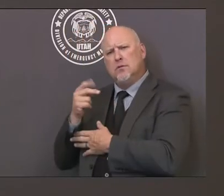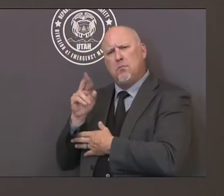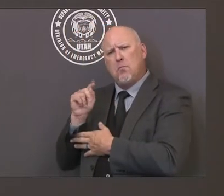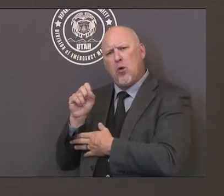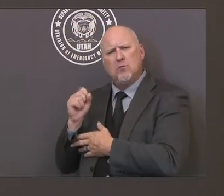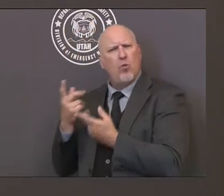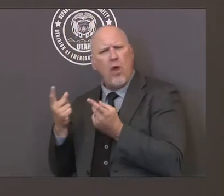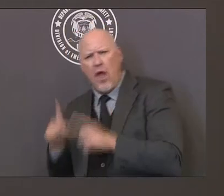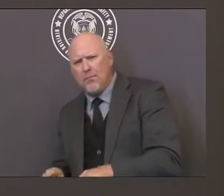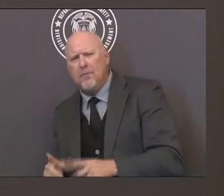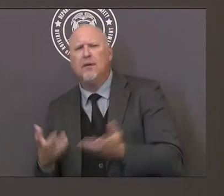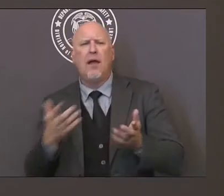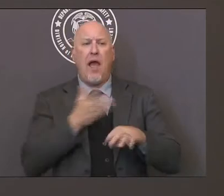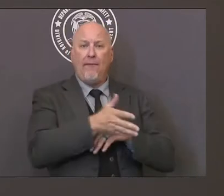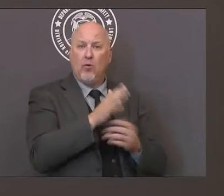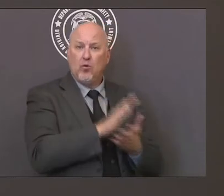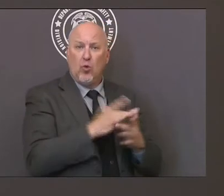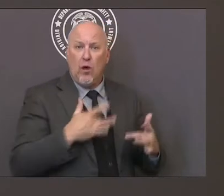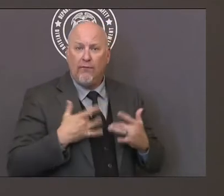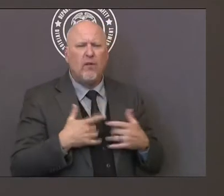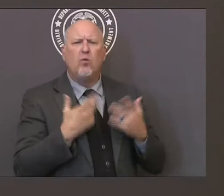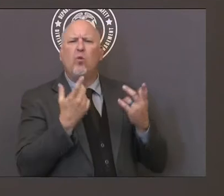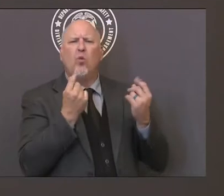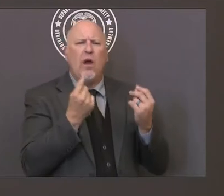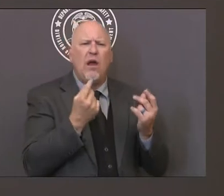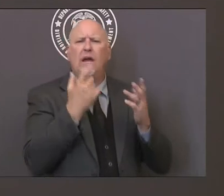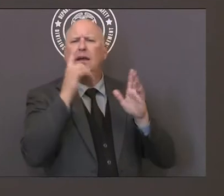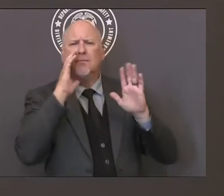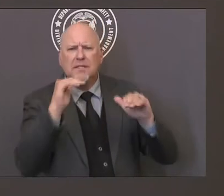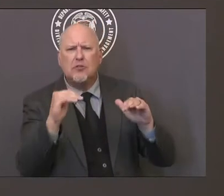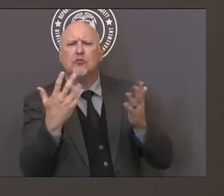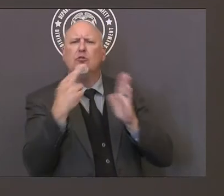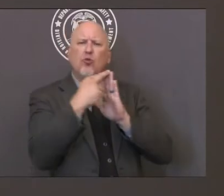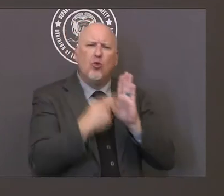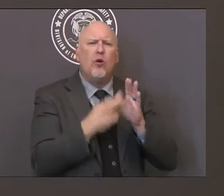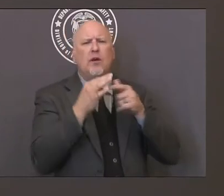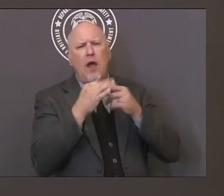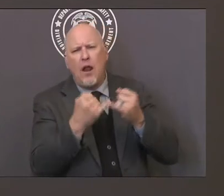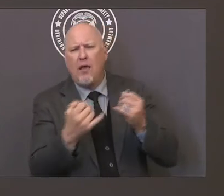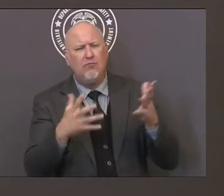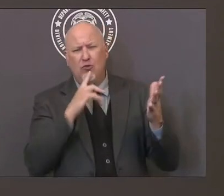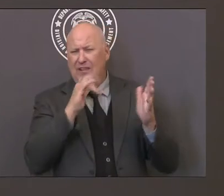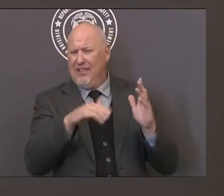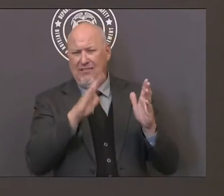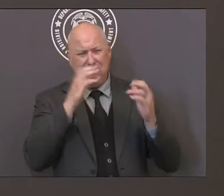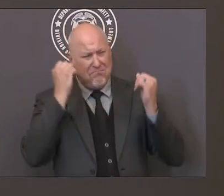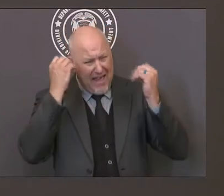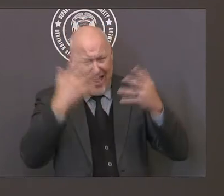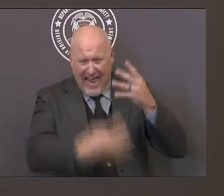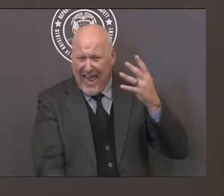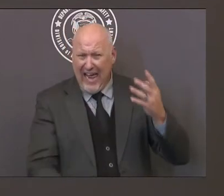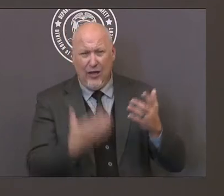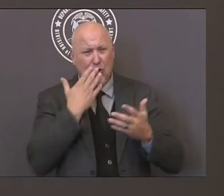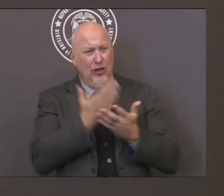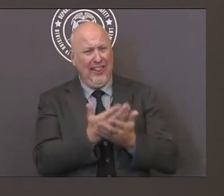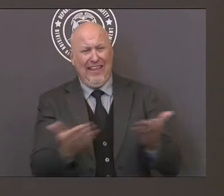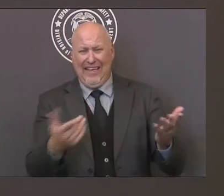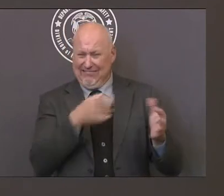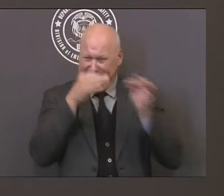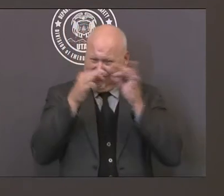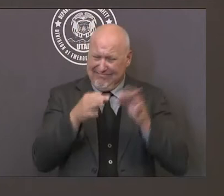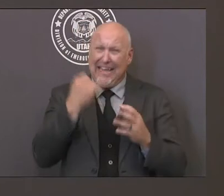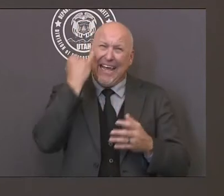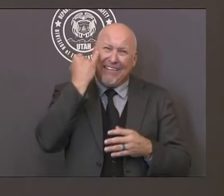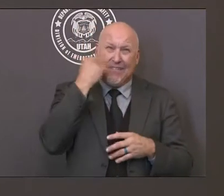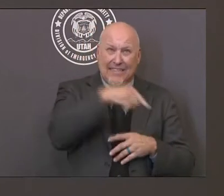are the scenarios that are played out in the manual. So it can walk you through a day in the life of a student or a teacher